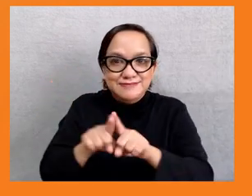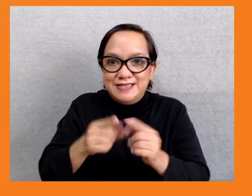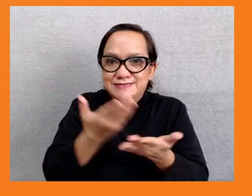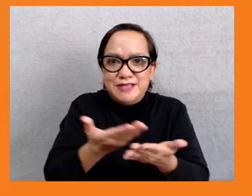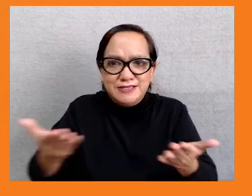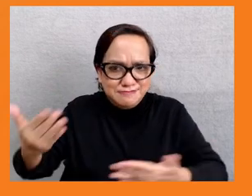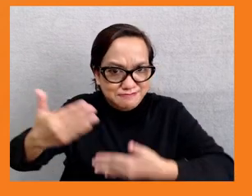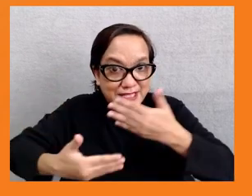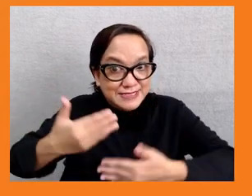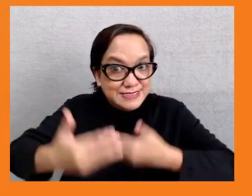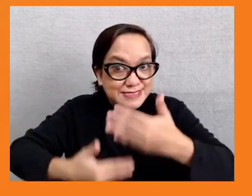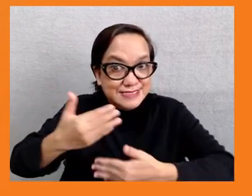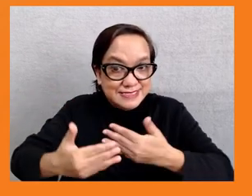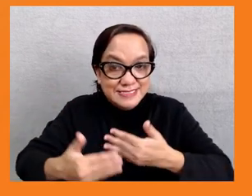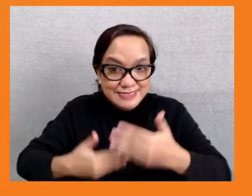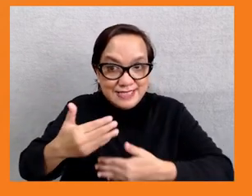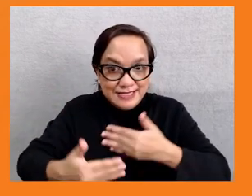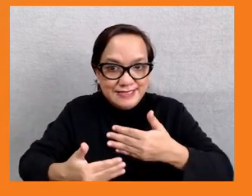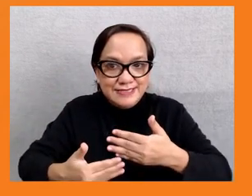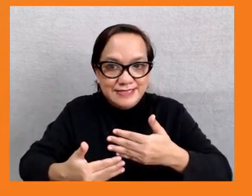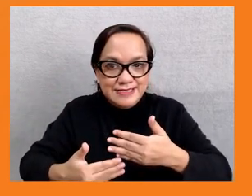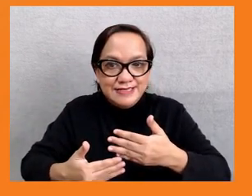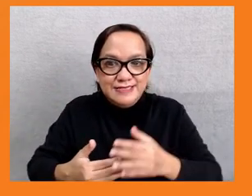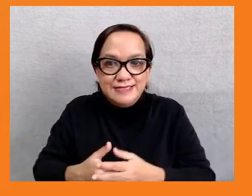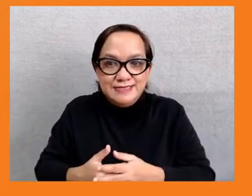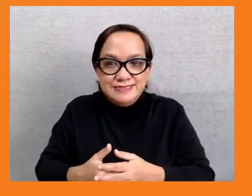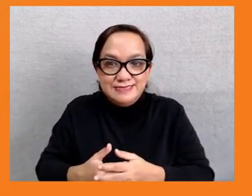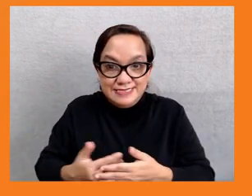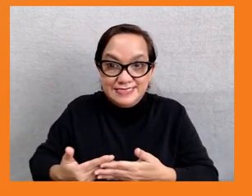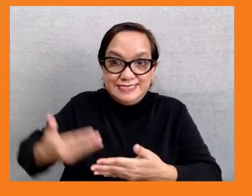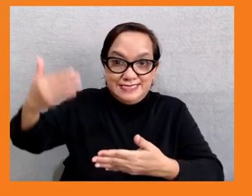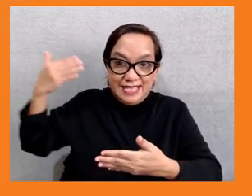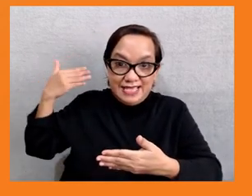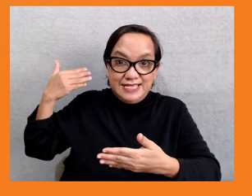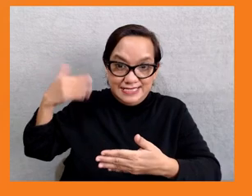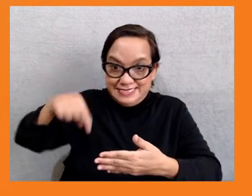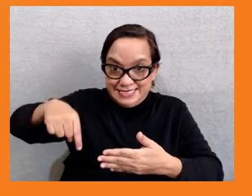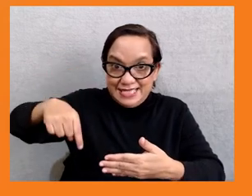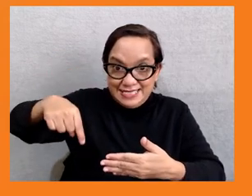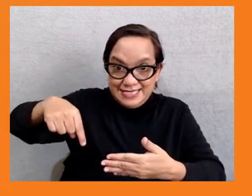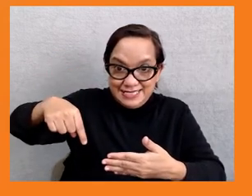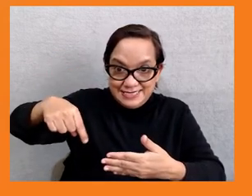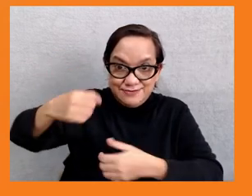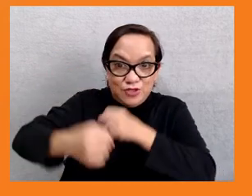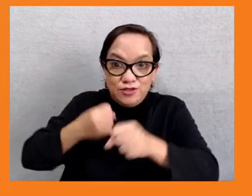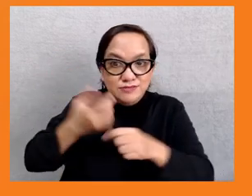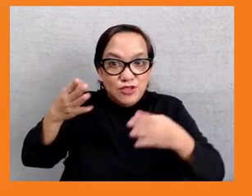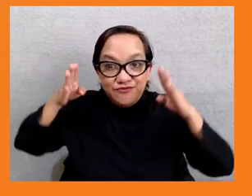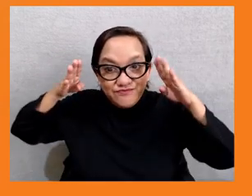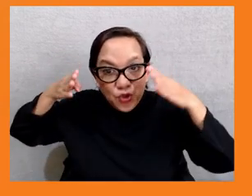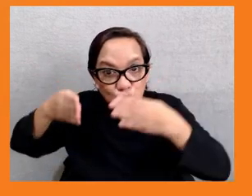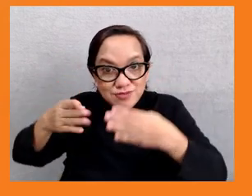earlier this year, our Asian Development Outlook Report had a theme chapter really focused on tax mobilization. And